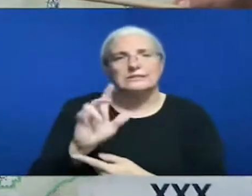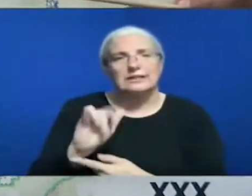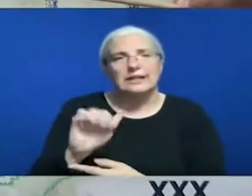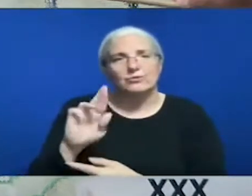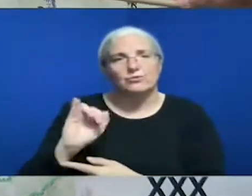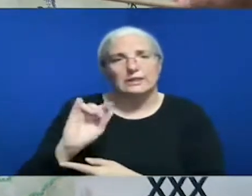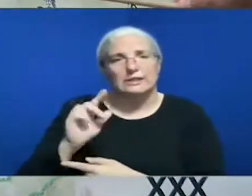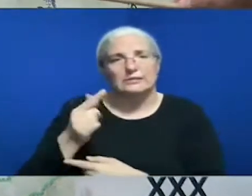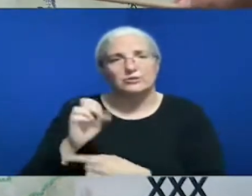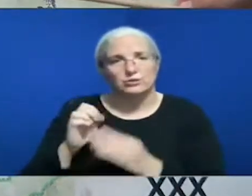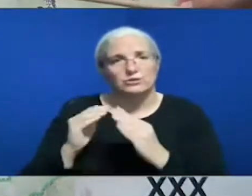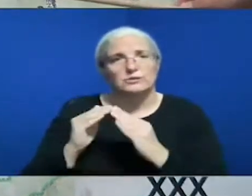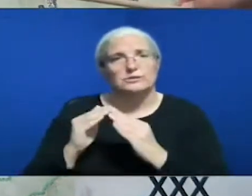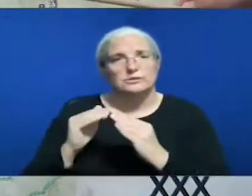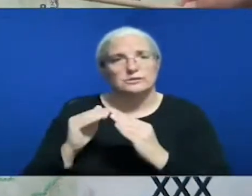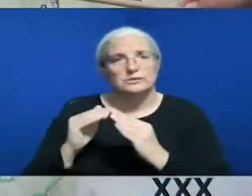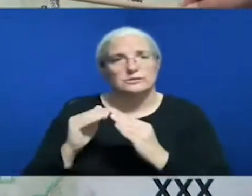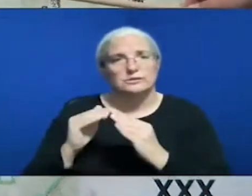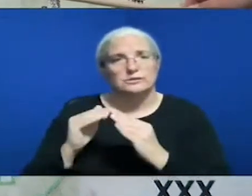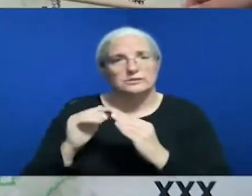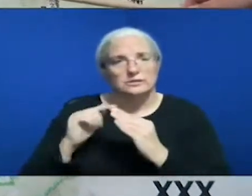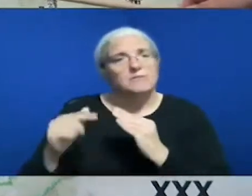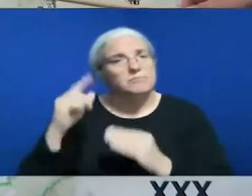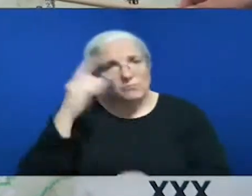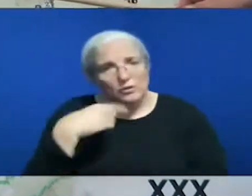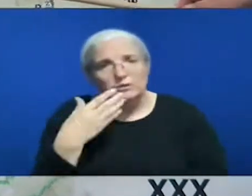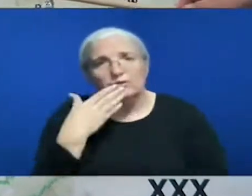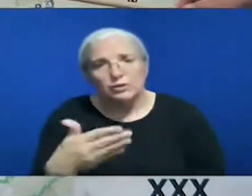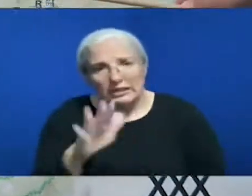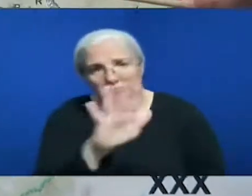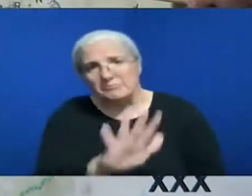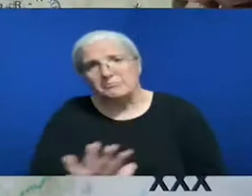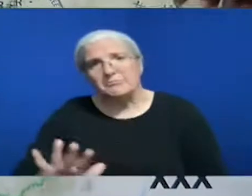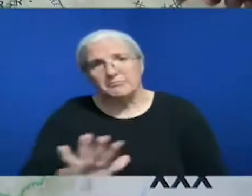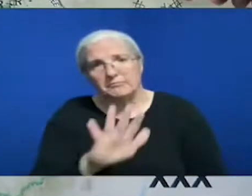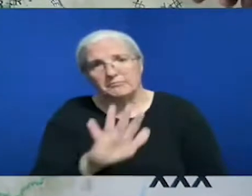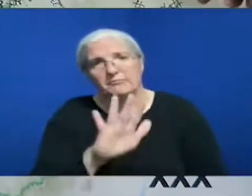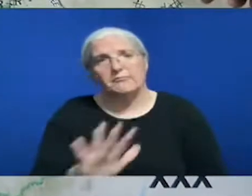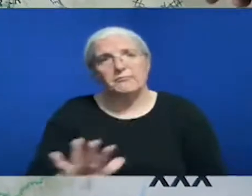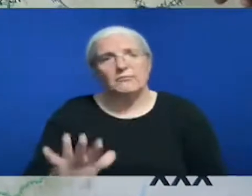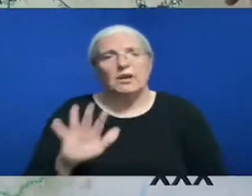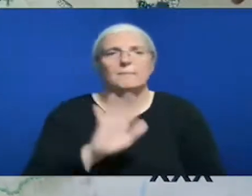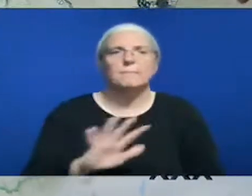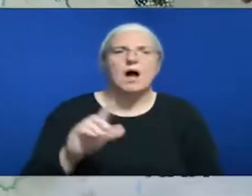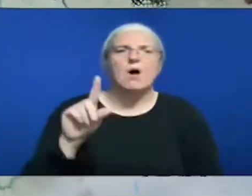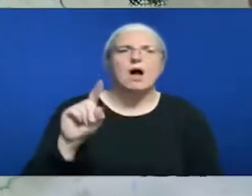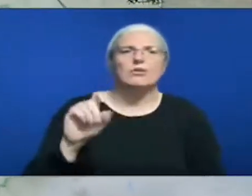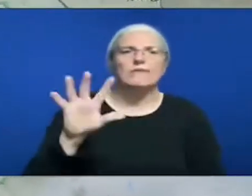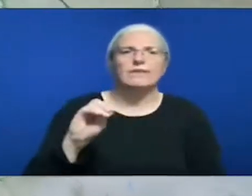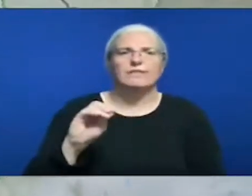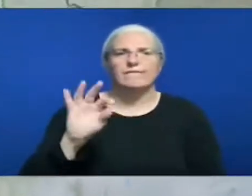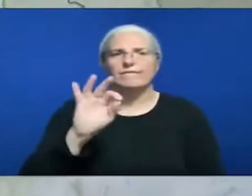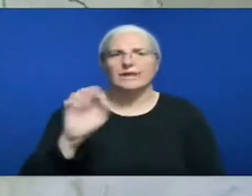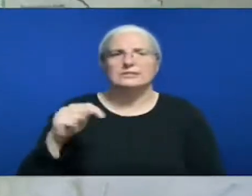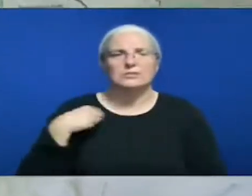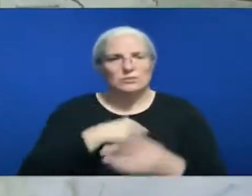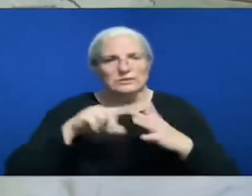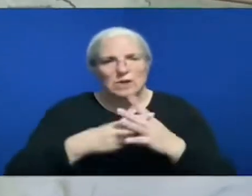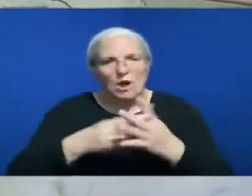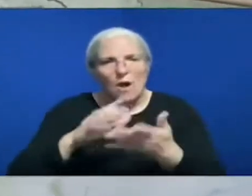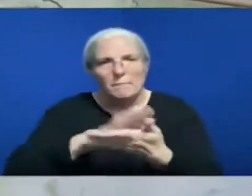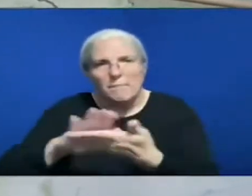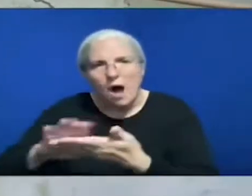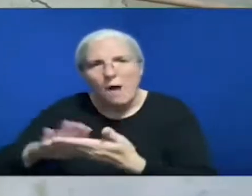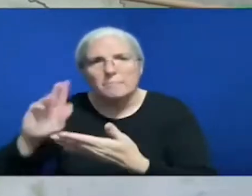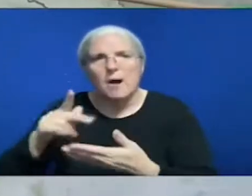are reporting about 150 feet mopped up of our control line and you're going to see some additional black on the map tomorrow all the way to